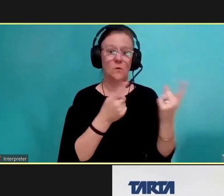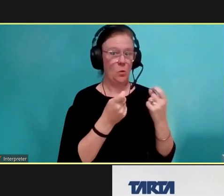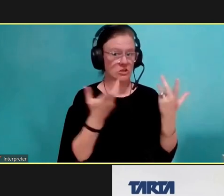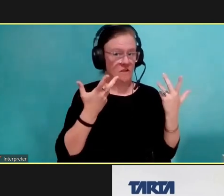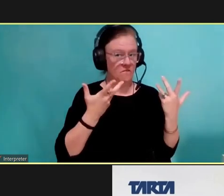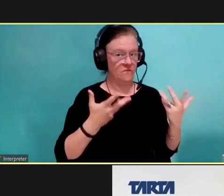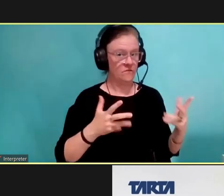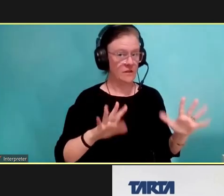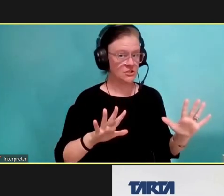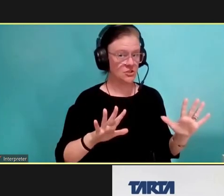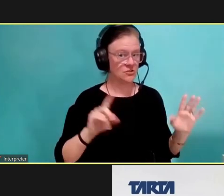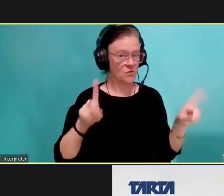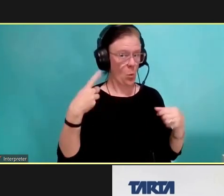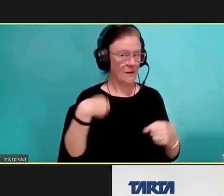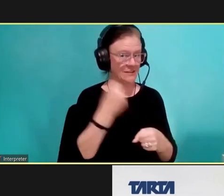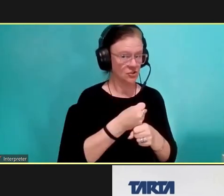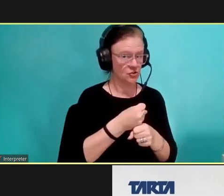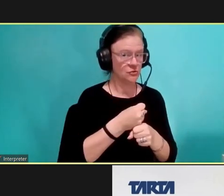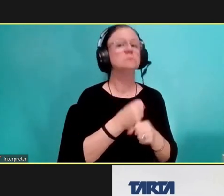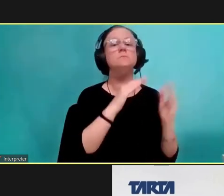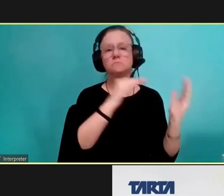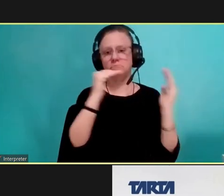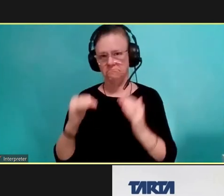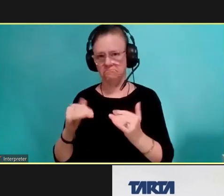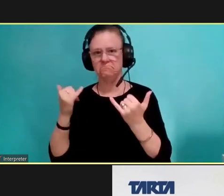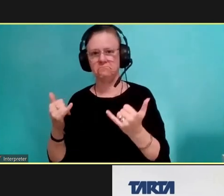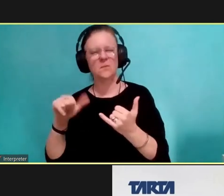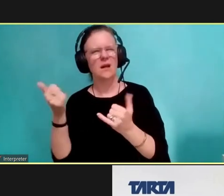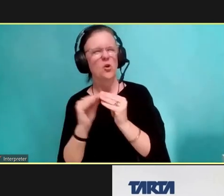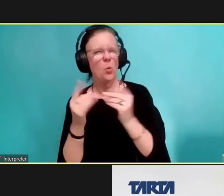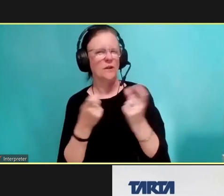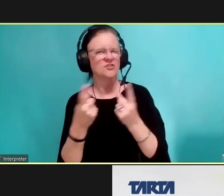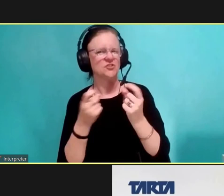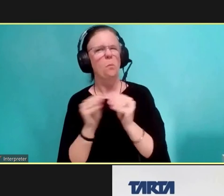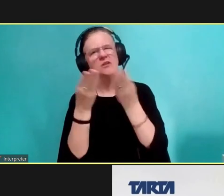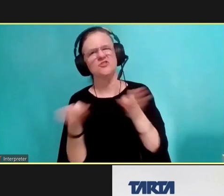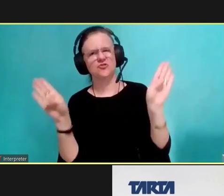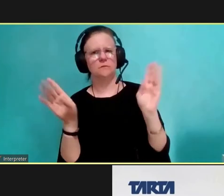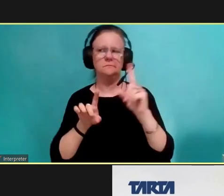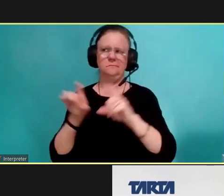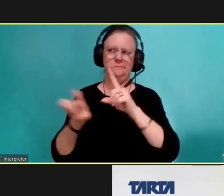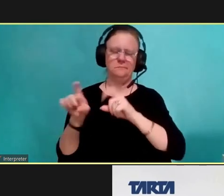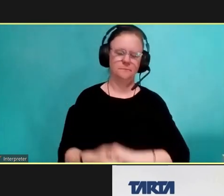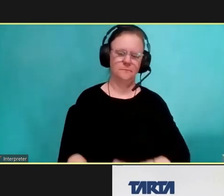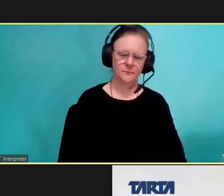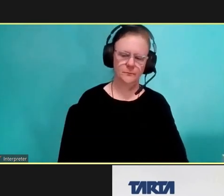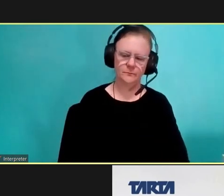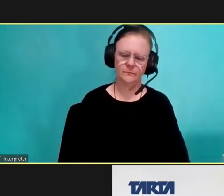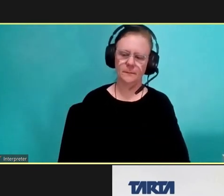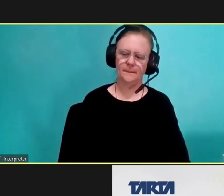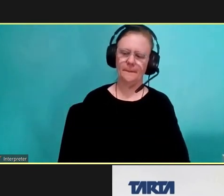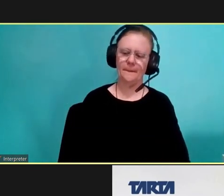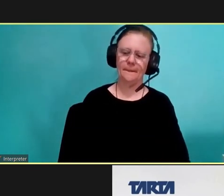questions from the past year of service, we will go on to answer some additional questions that were submitted for tonight's meeting. So,